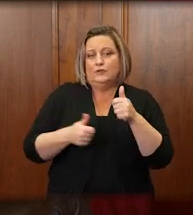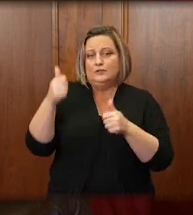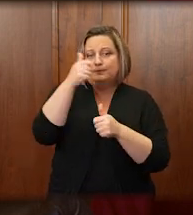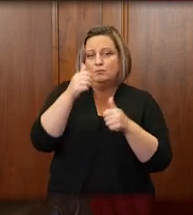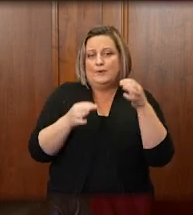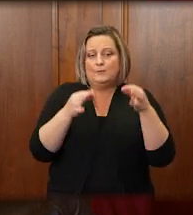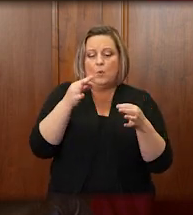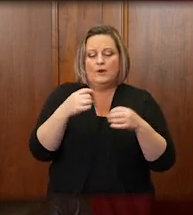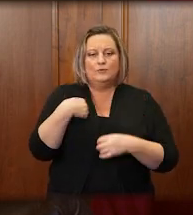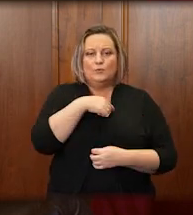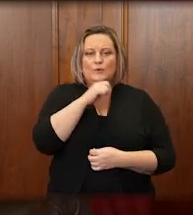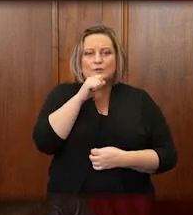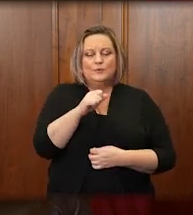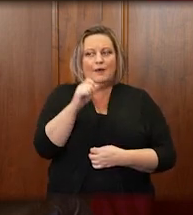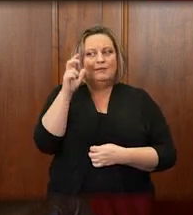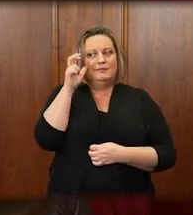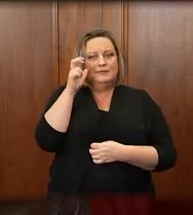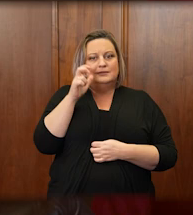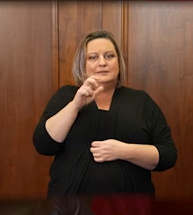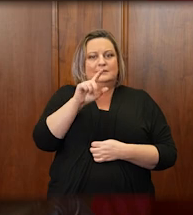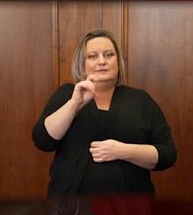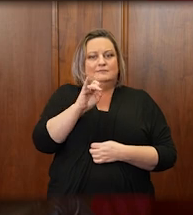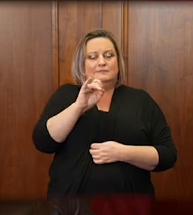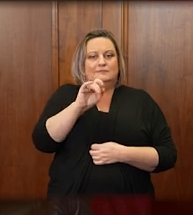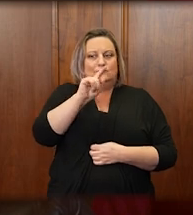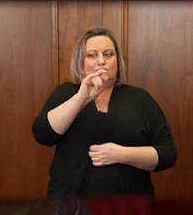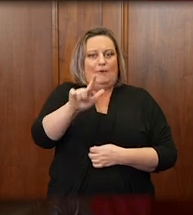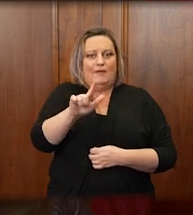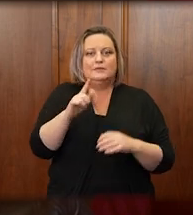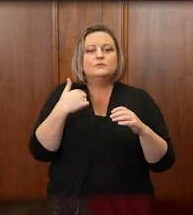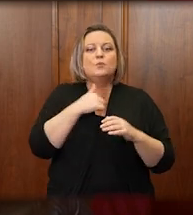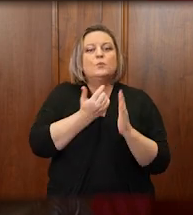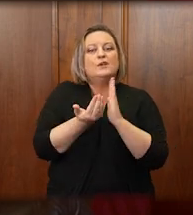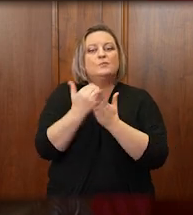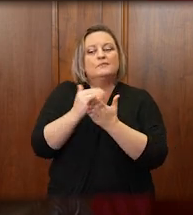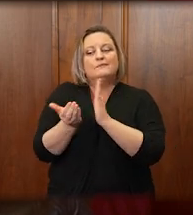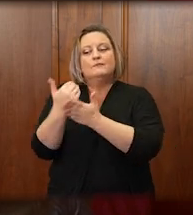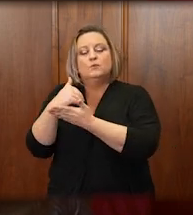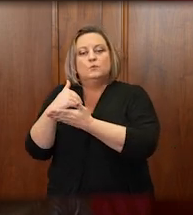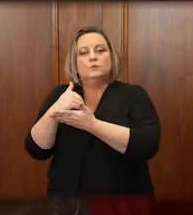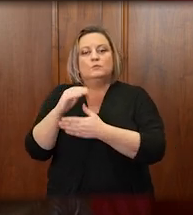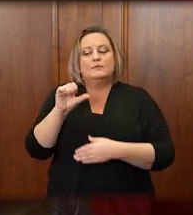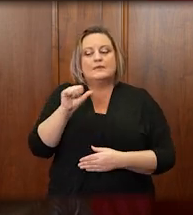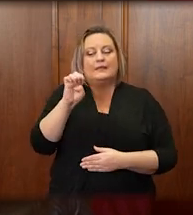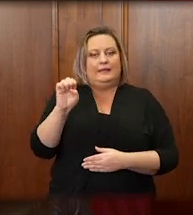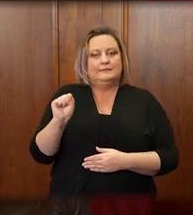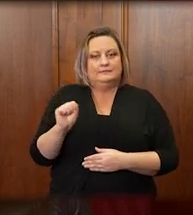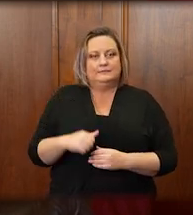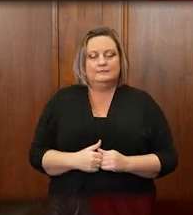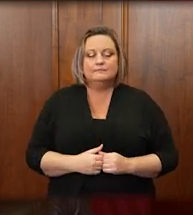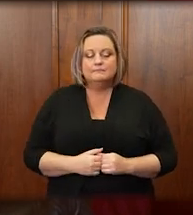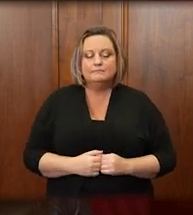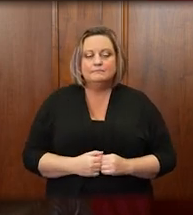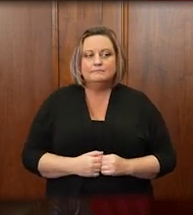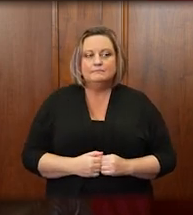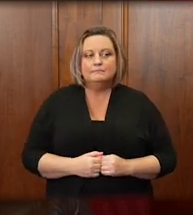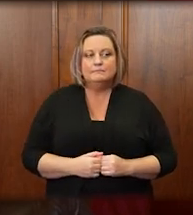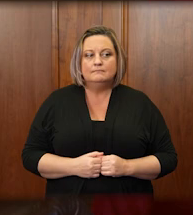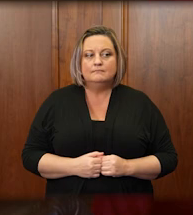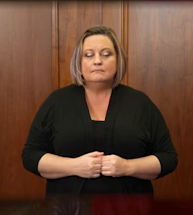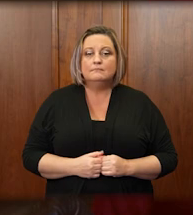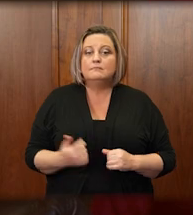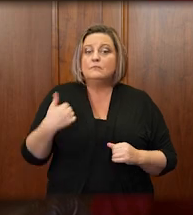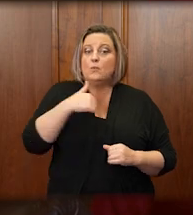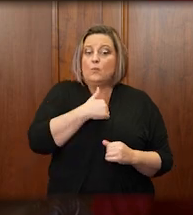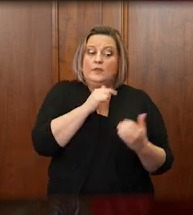We instead review the record of trials conducted in the district courts and occasionally the circuit courts. What we're